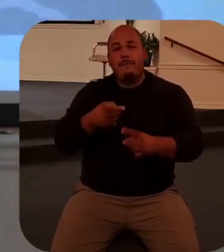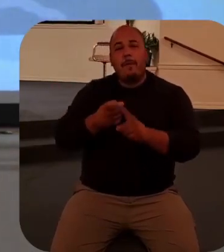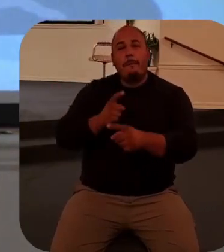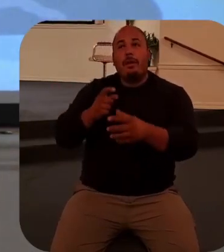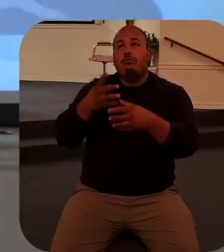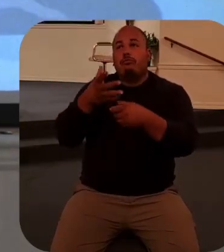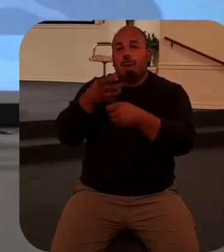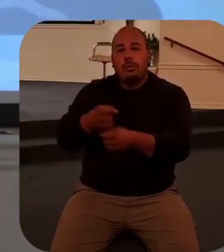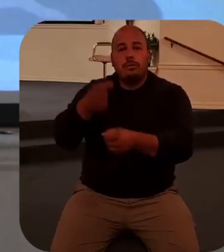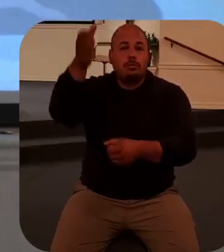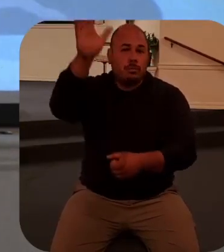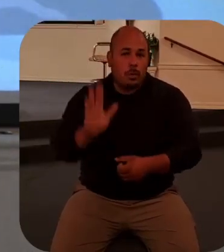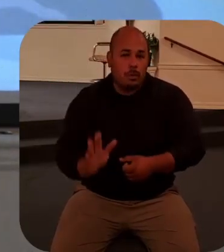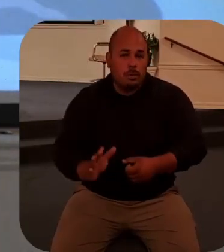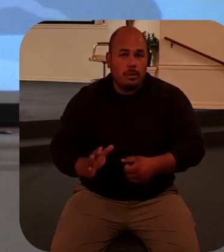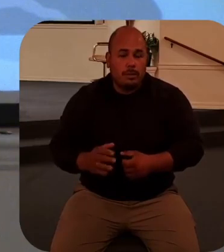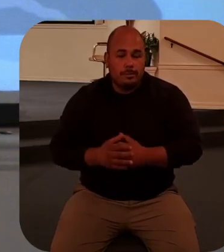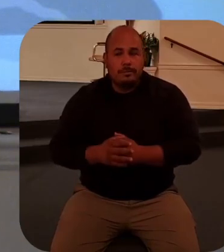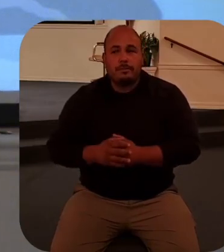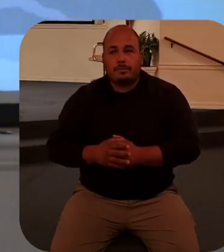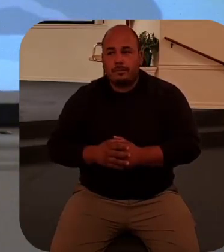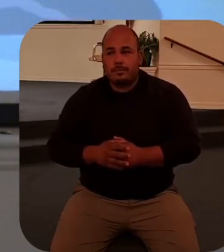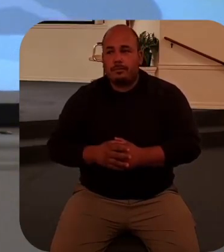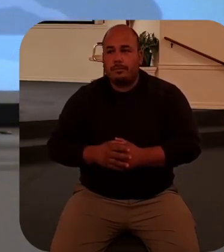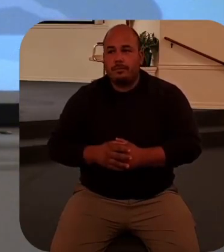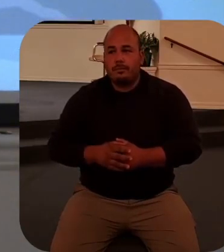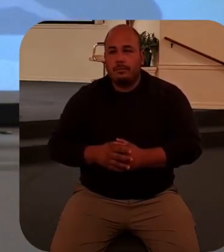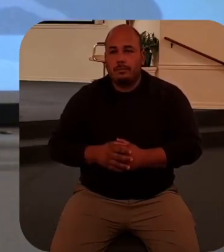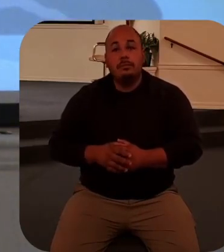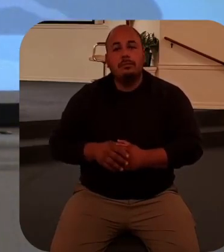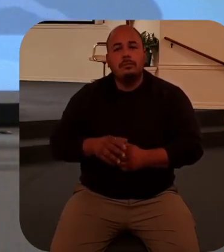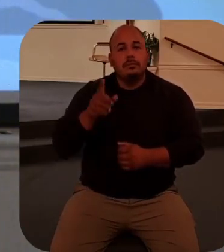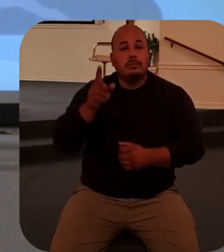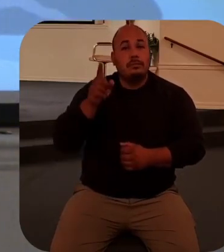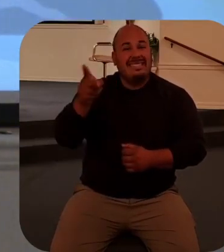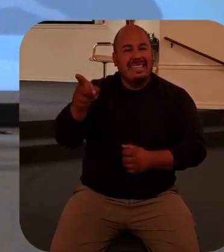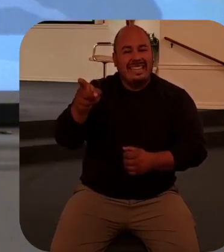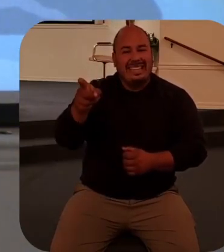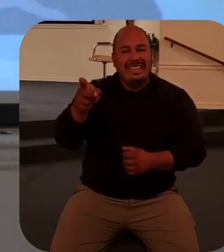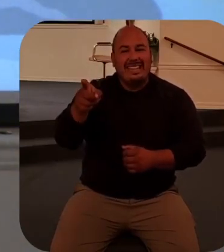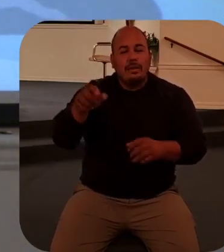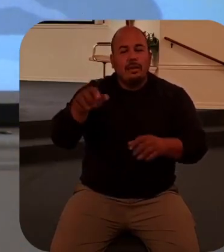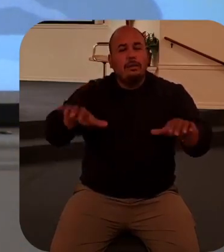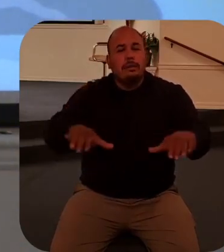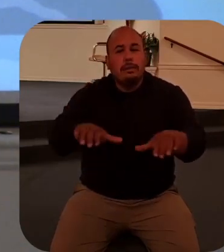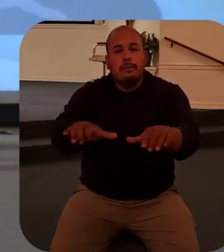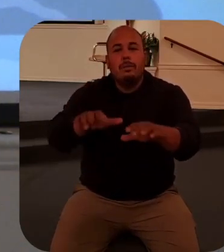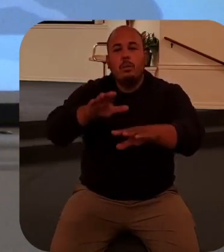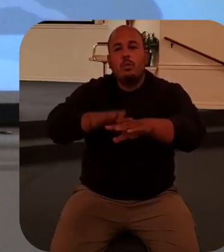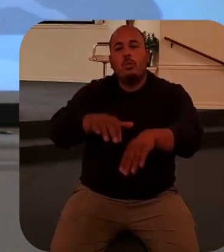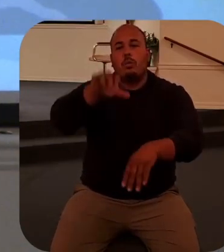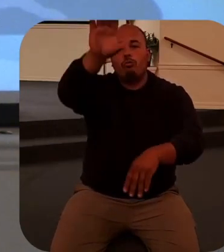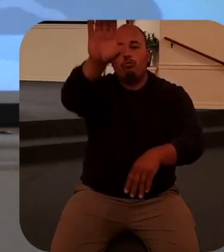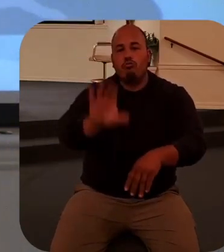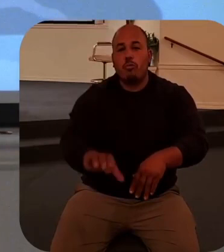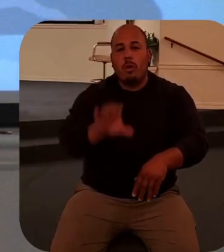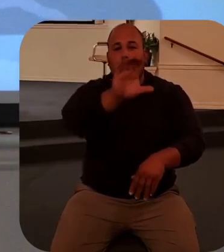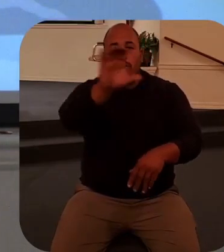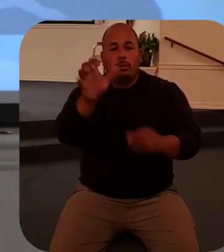break his power and he did it at the cross where he gave his life for us